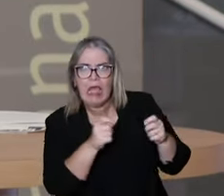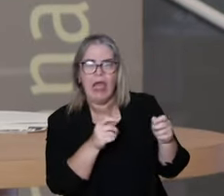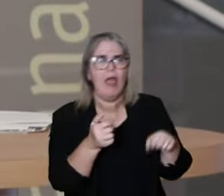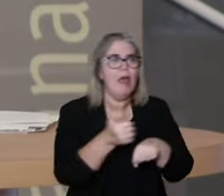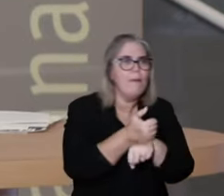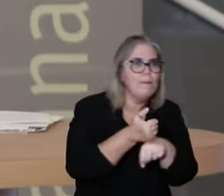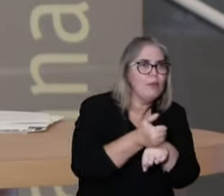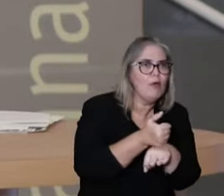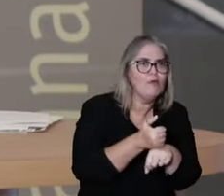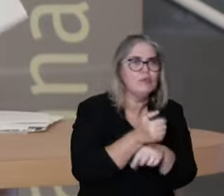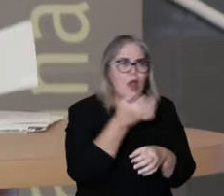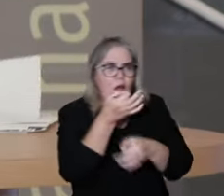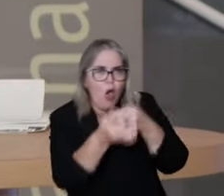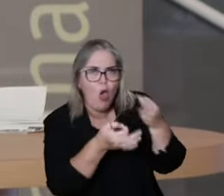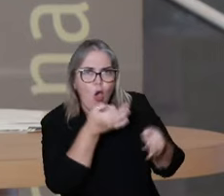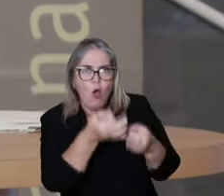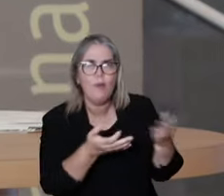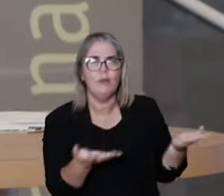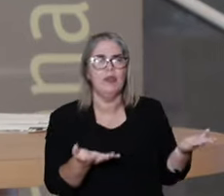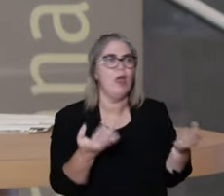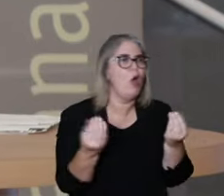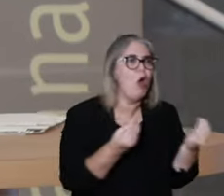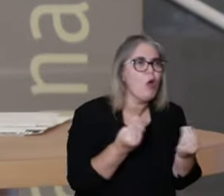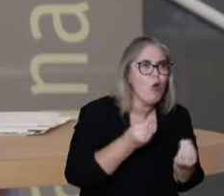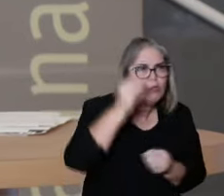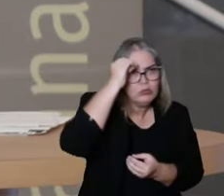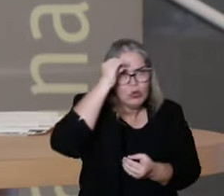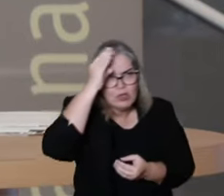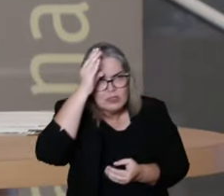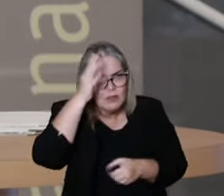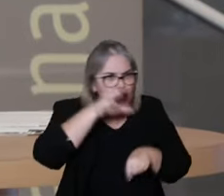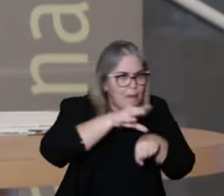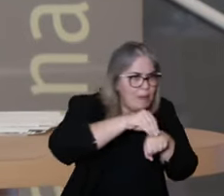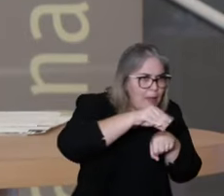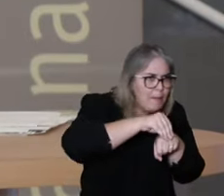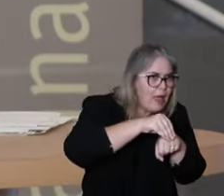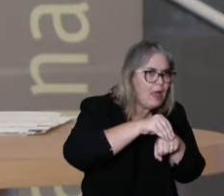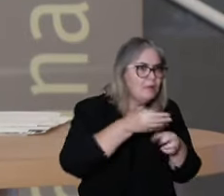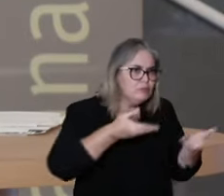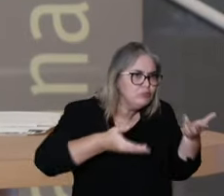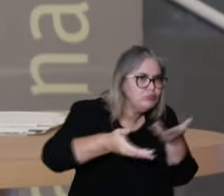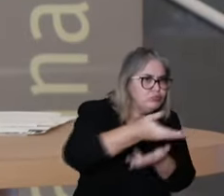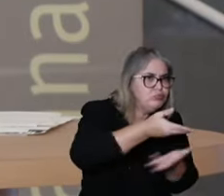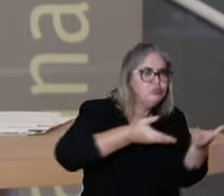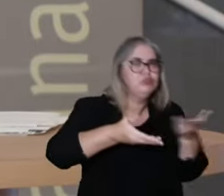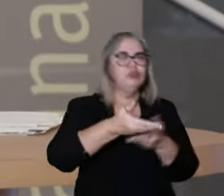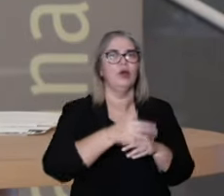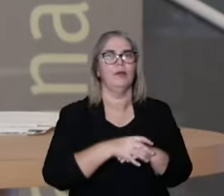to the knowledge. So professionals could have criticism to the knowledge.